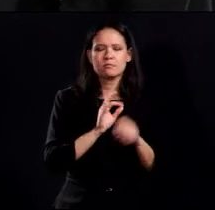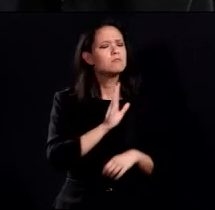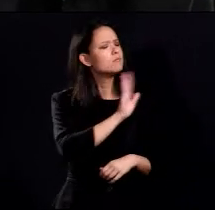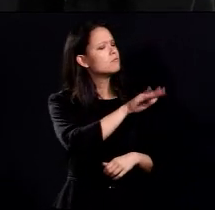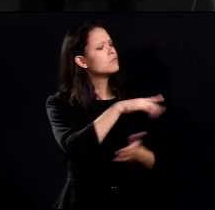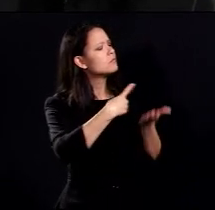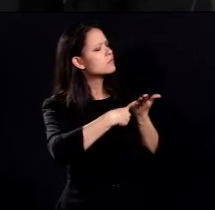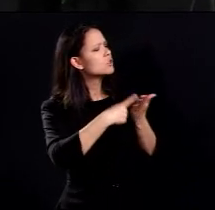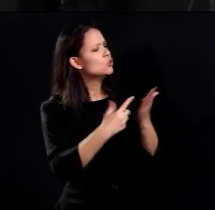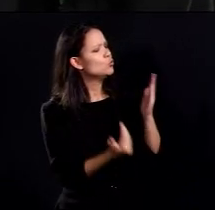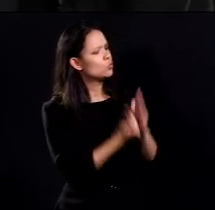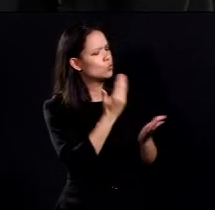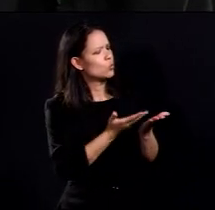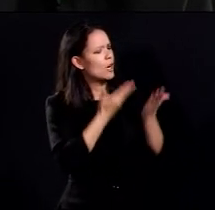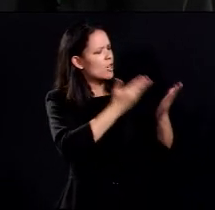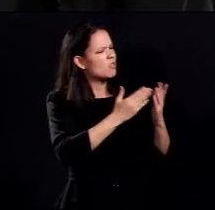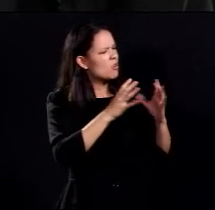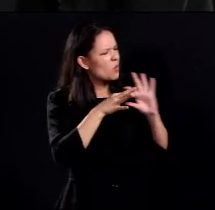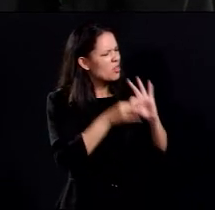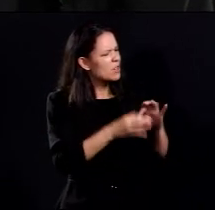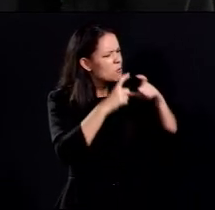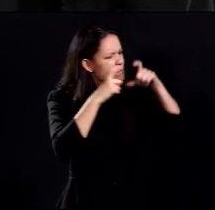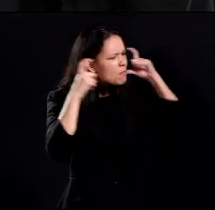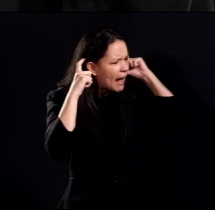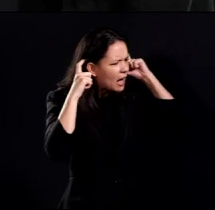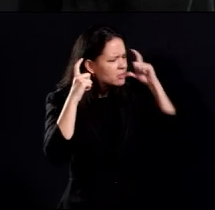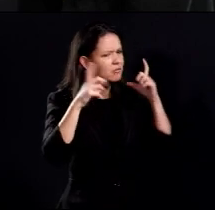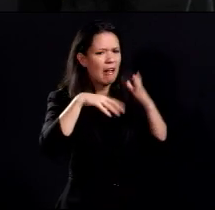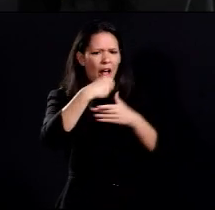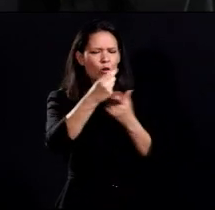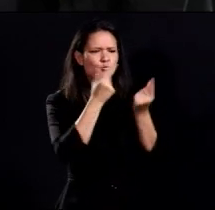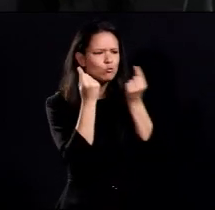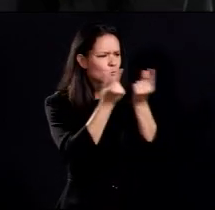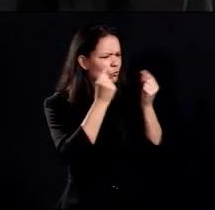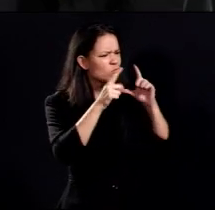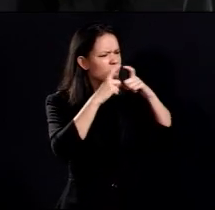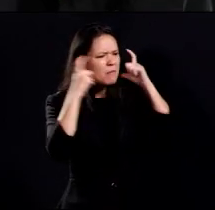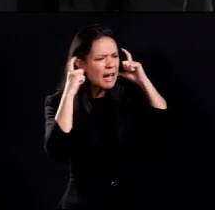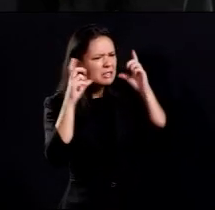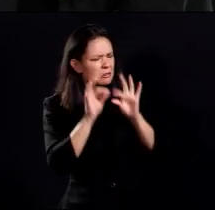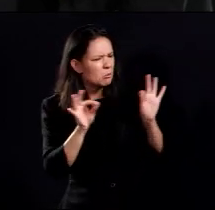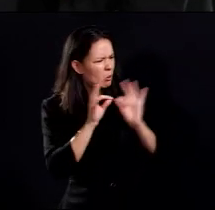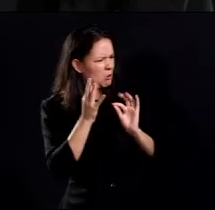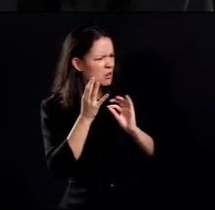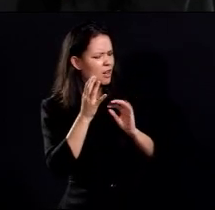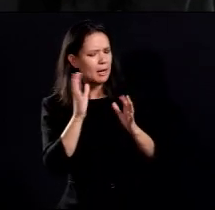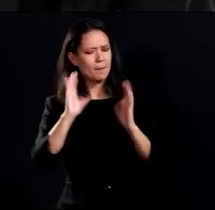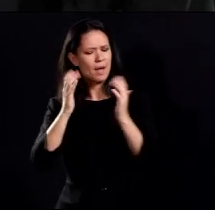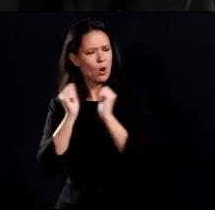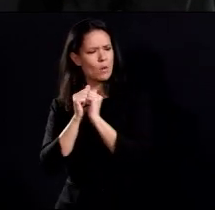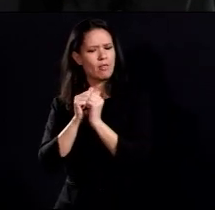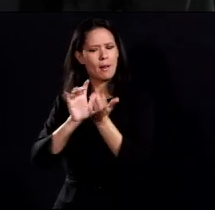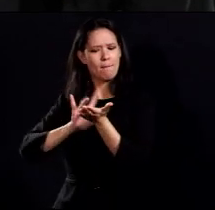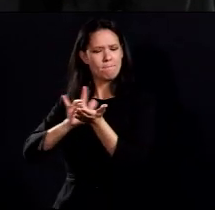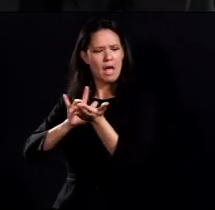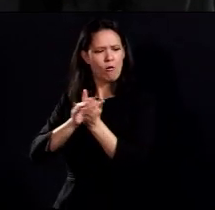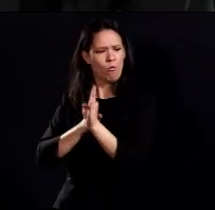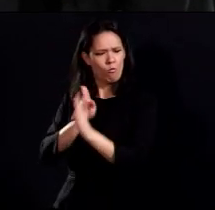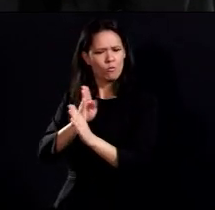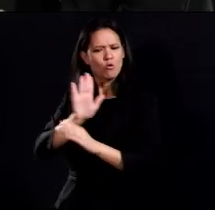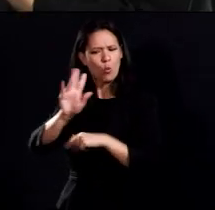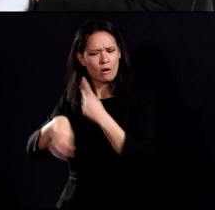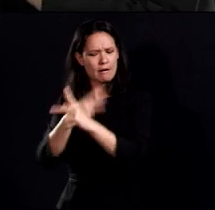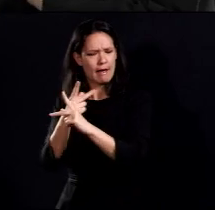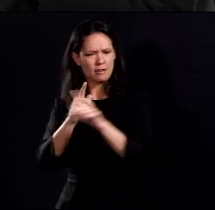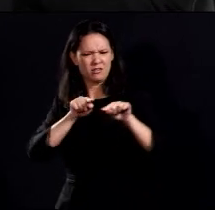new recommendations for people to wear a mask when they go out in the community versus for medical professionals and the type of mask that you